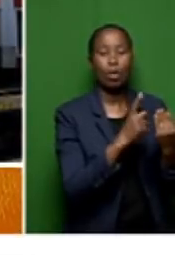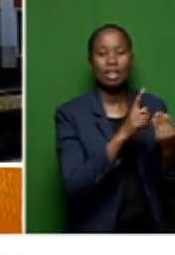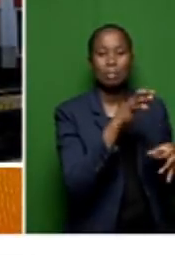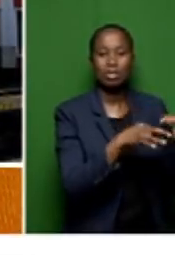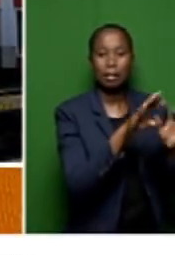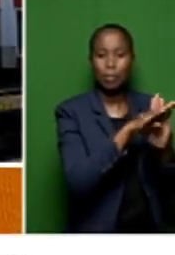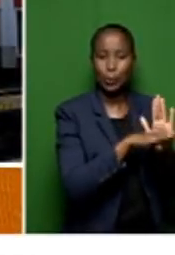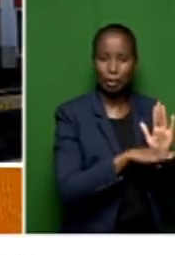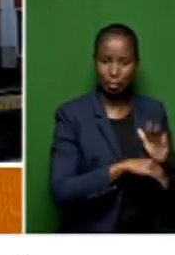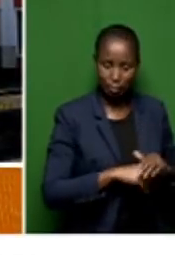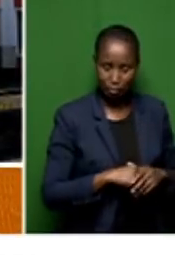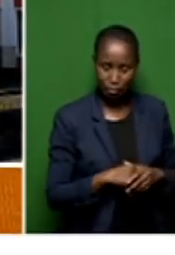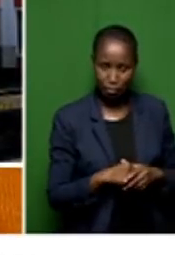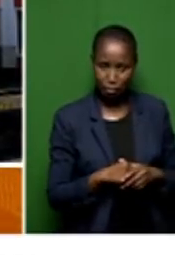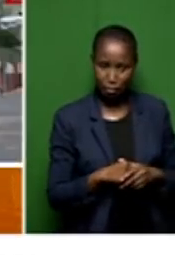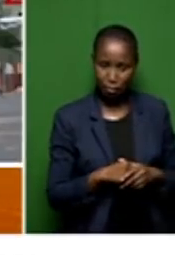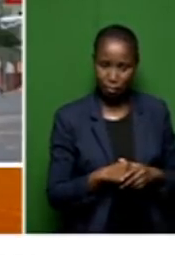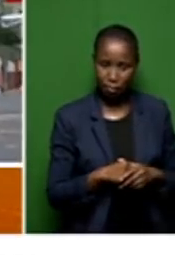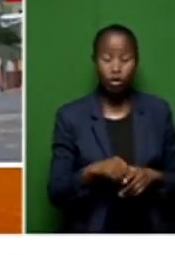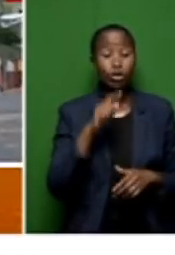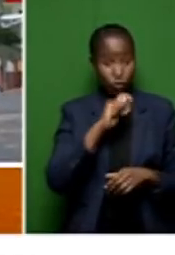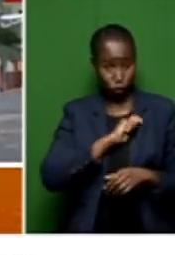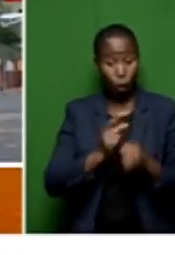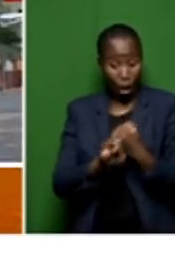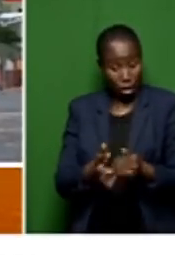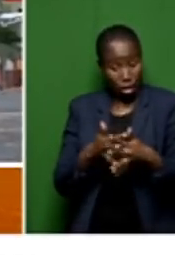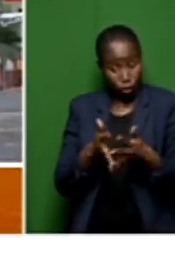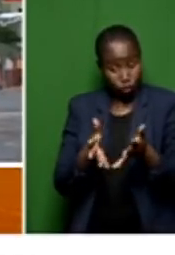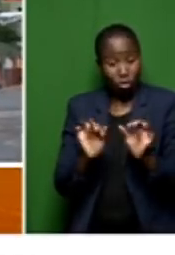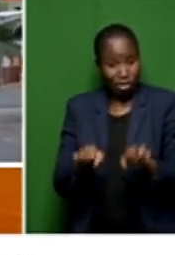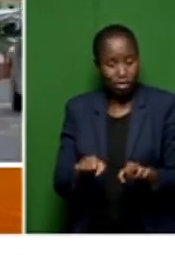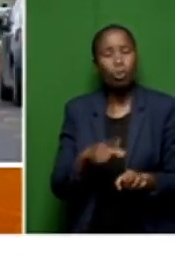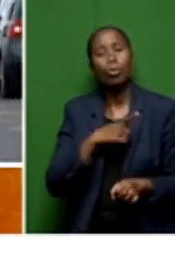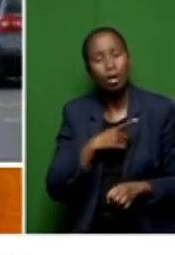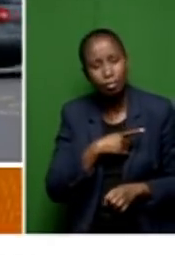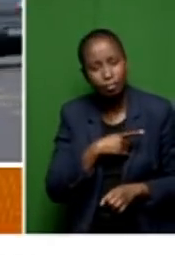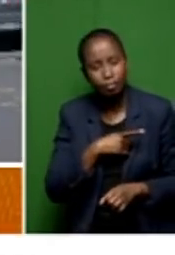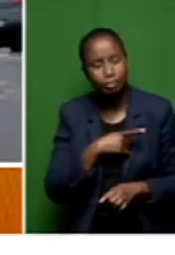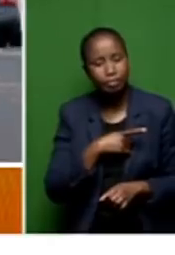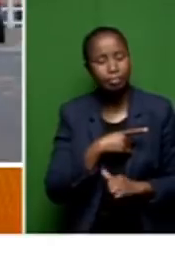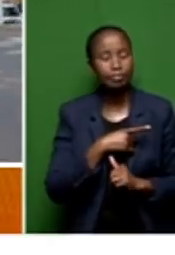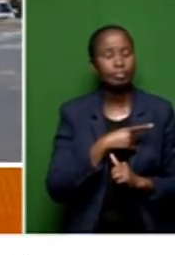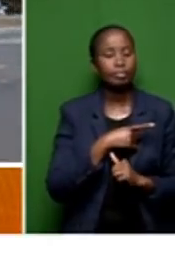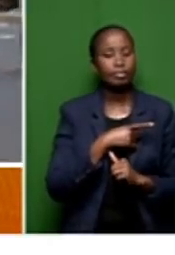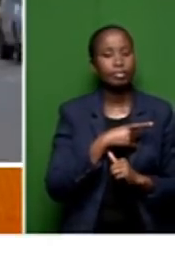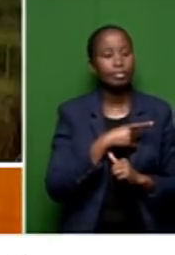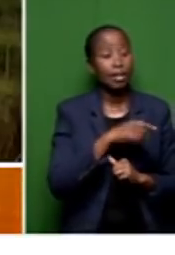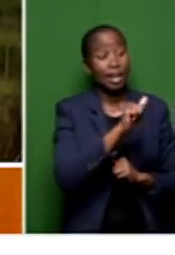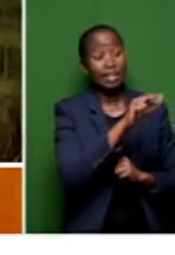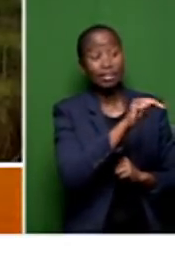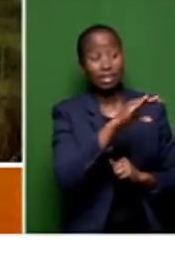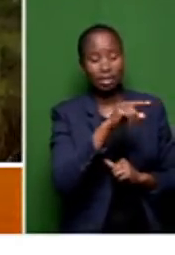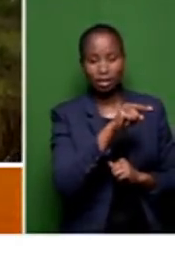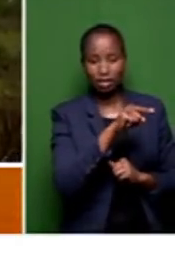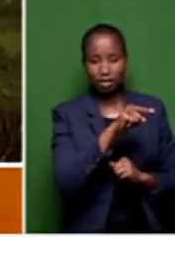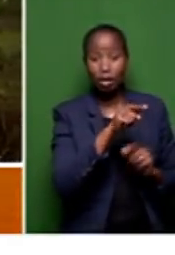The reason why we are in this mess, because the ANC, continuously in the council,